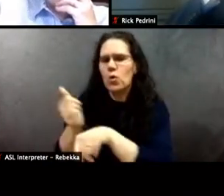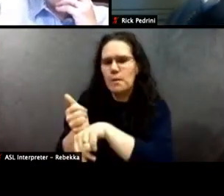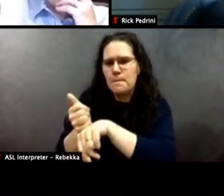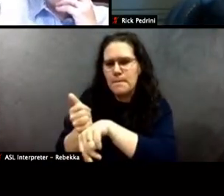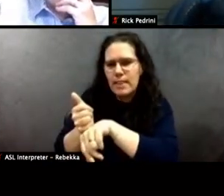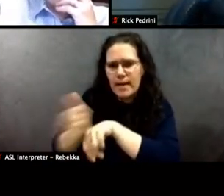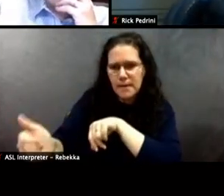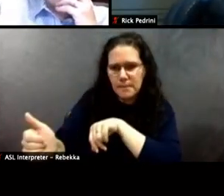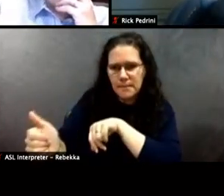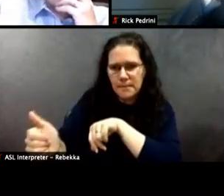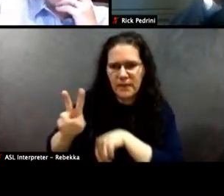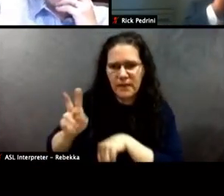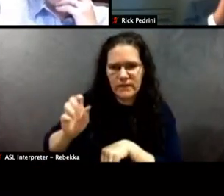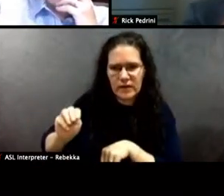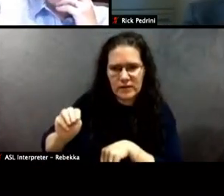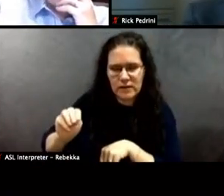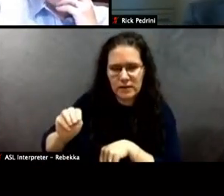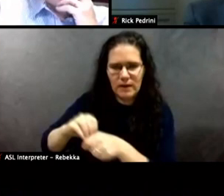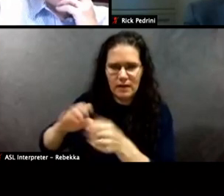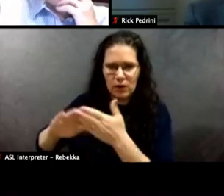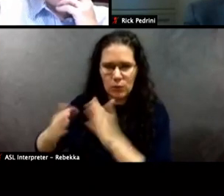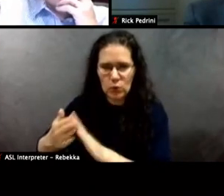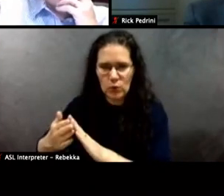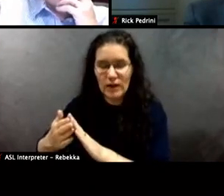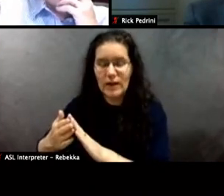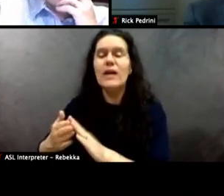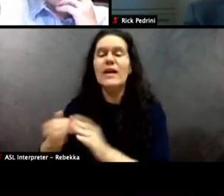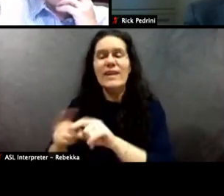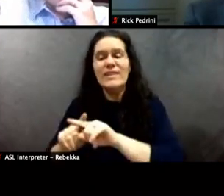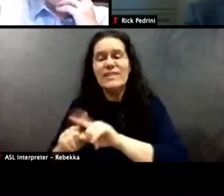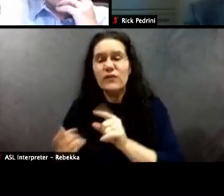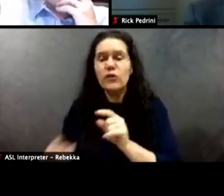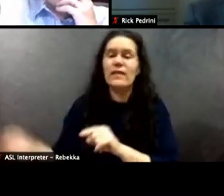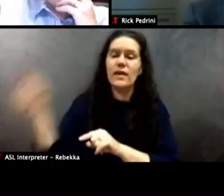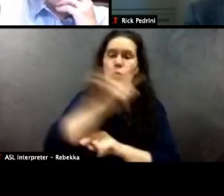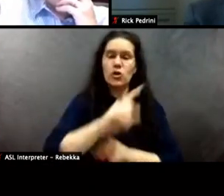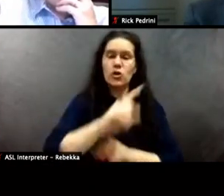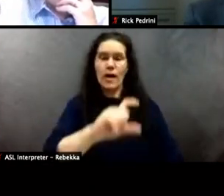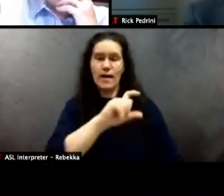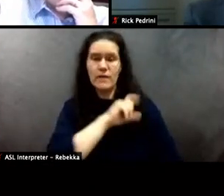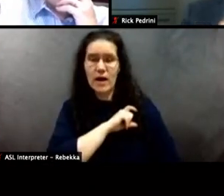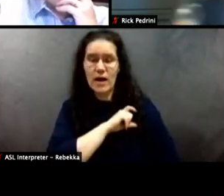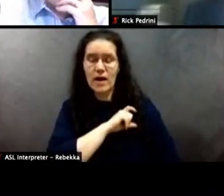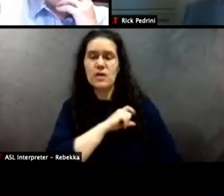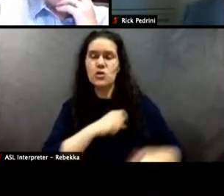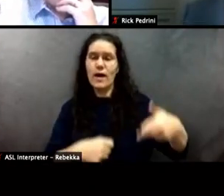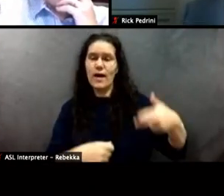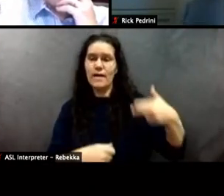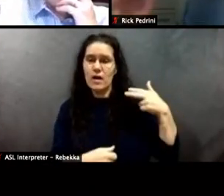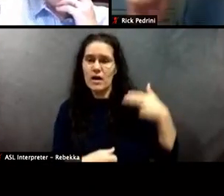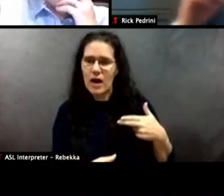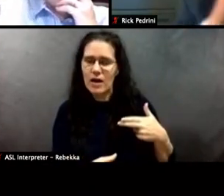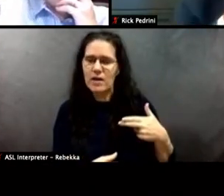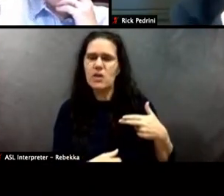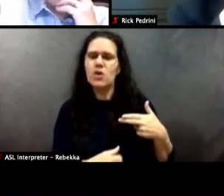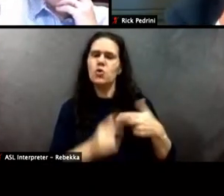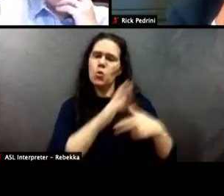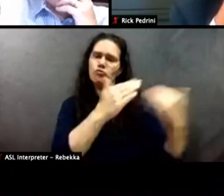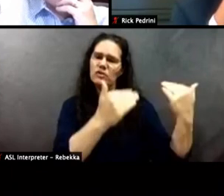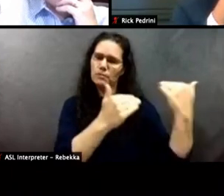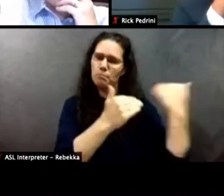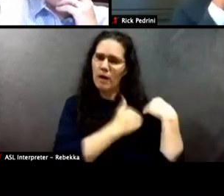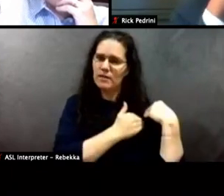thing when you get a badge and a gun and you get charged with protecting and serving and you betray that trust. That is not the same